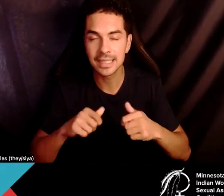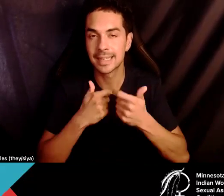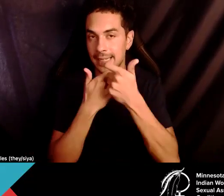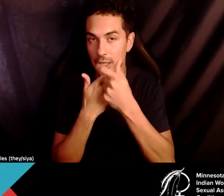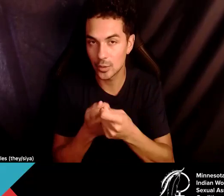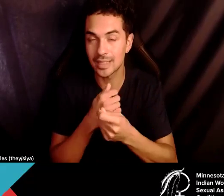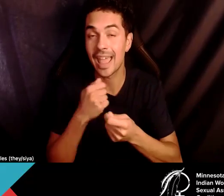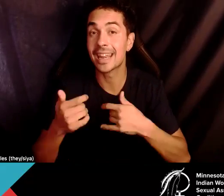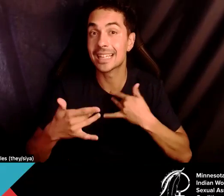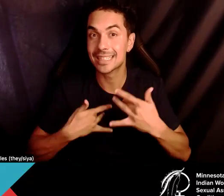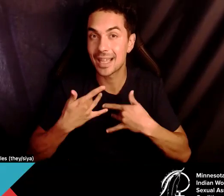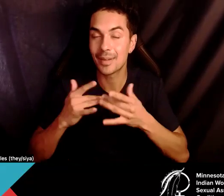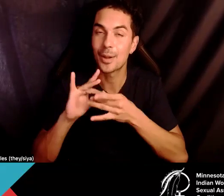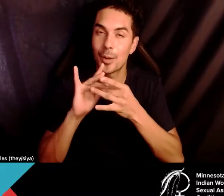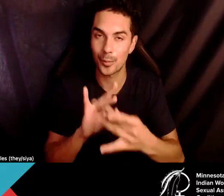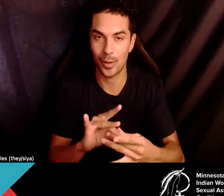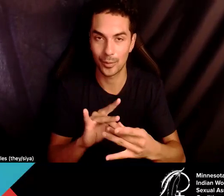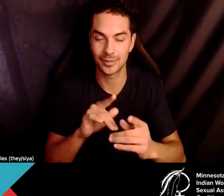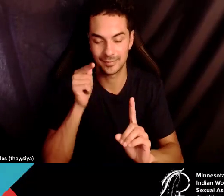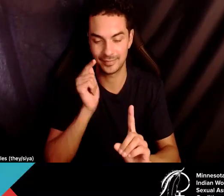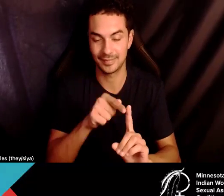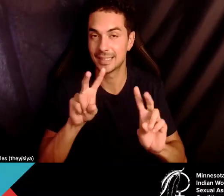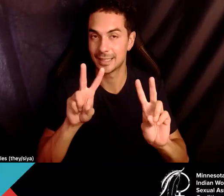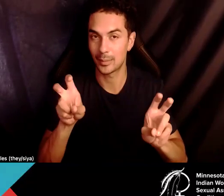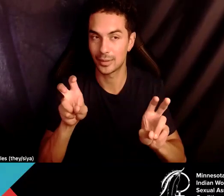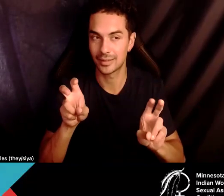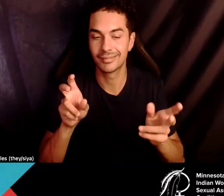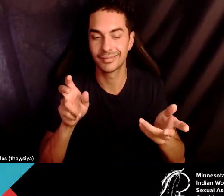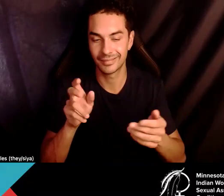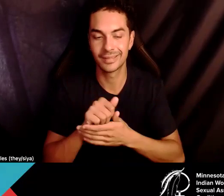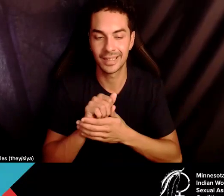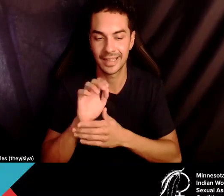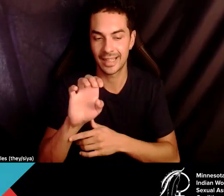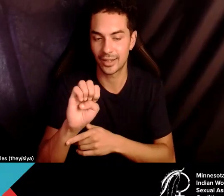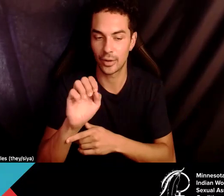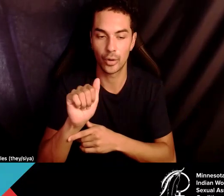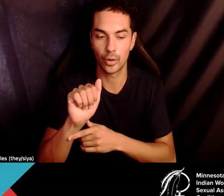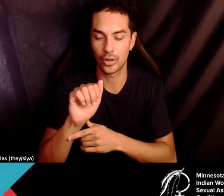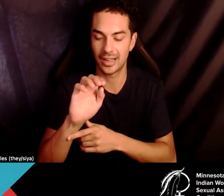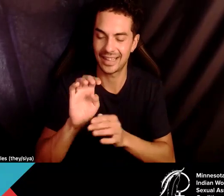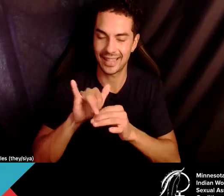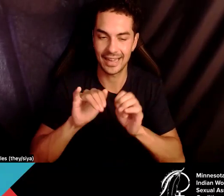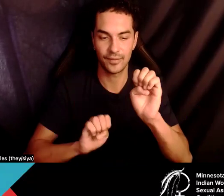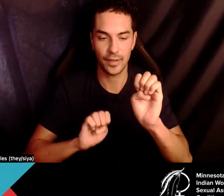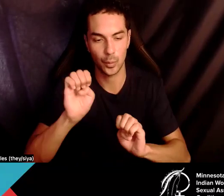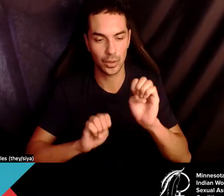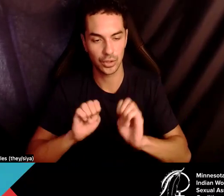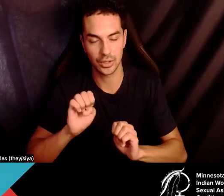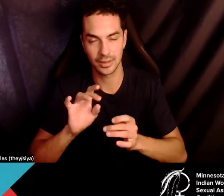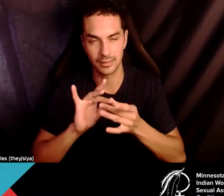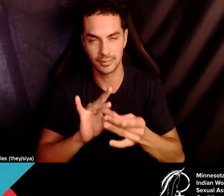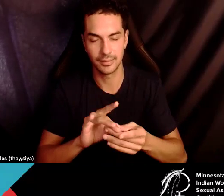excitement around the subject, around evaluation. I used to have quite a bit of fear around